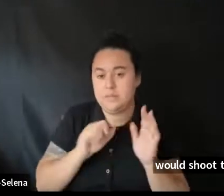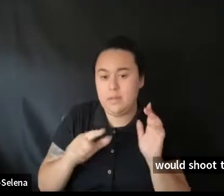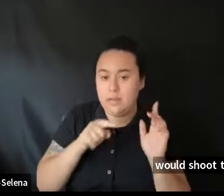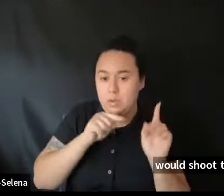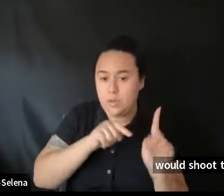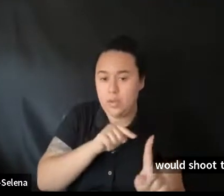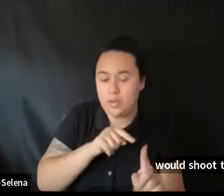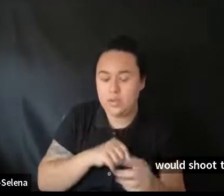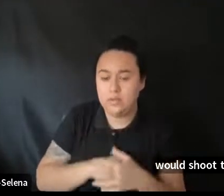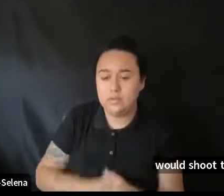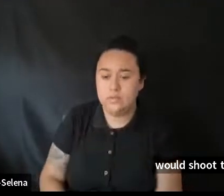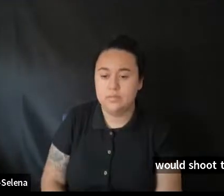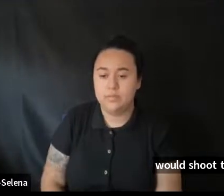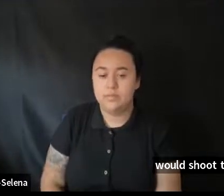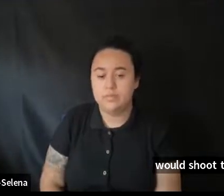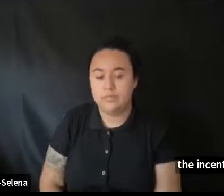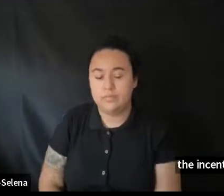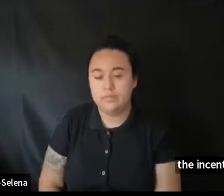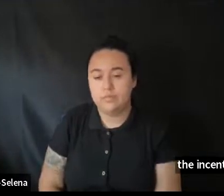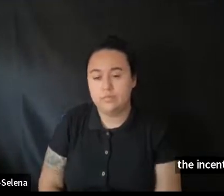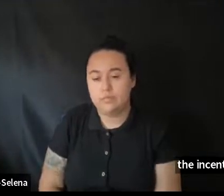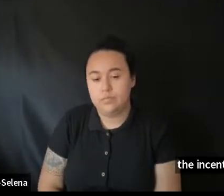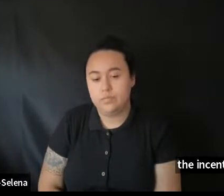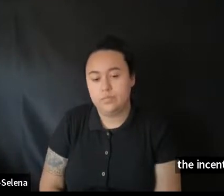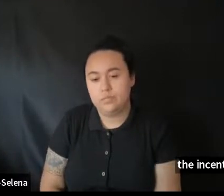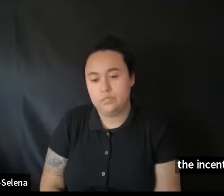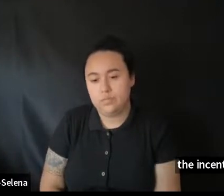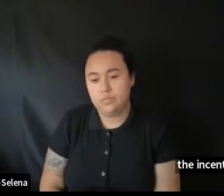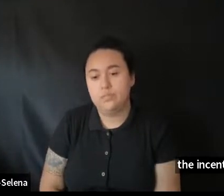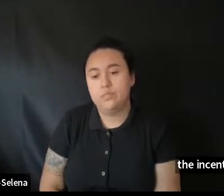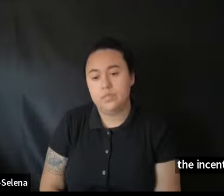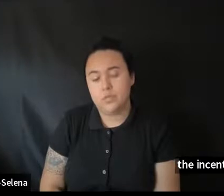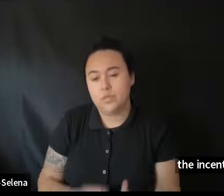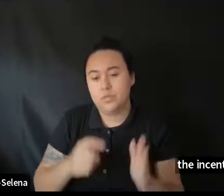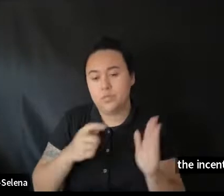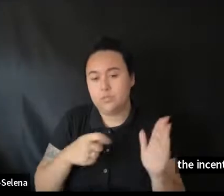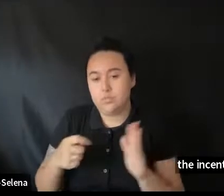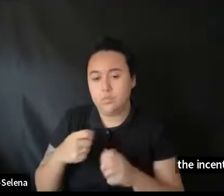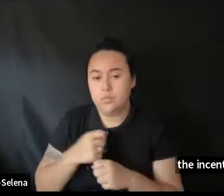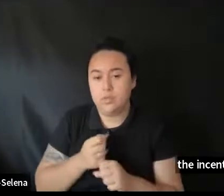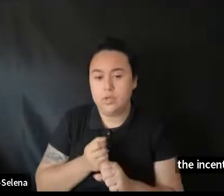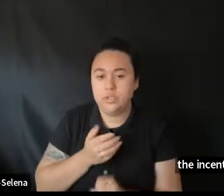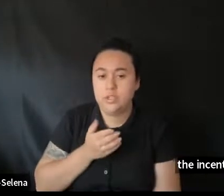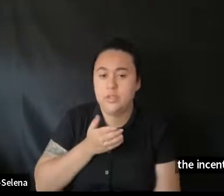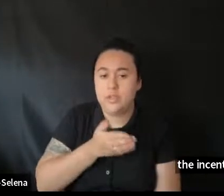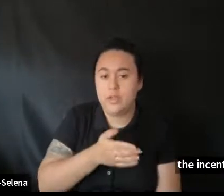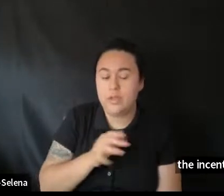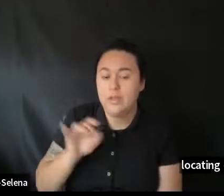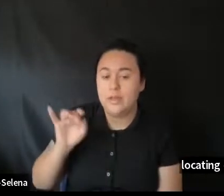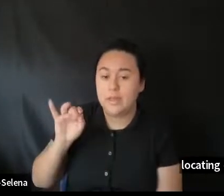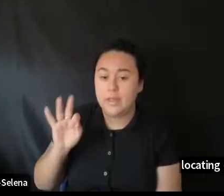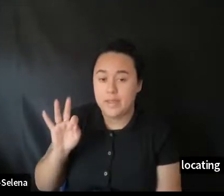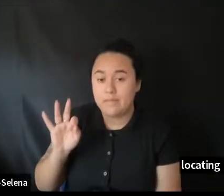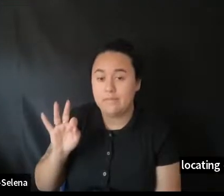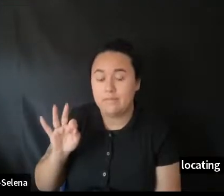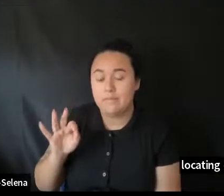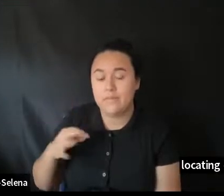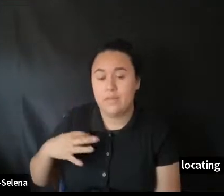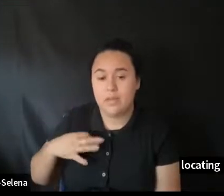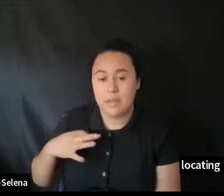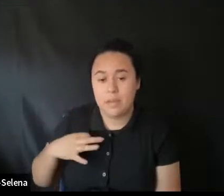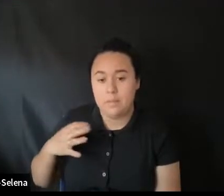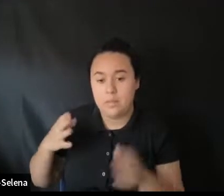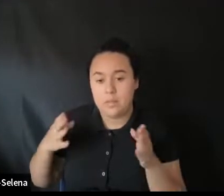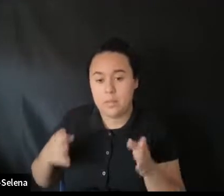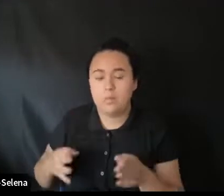In locating or shooting the production. Uh. In Illinois. Uh. Now if. An applicant. And that's why.